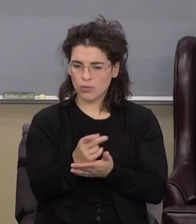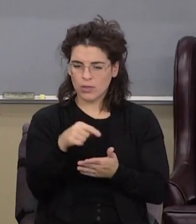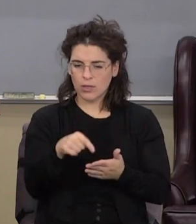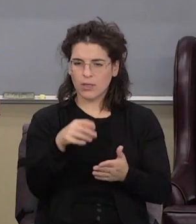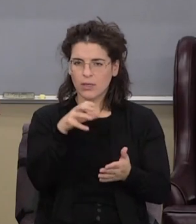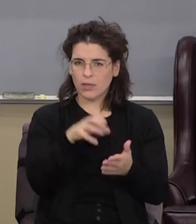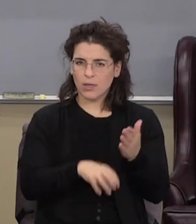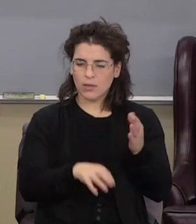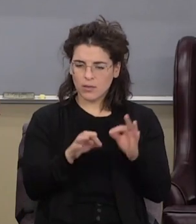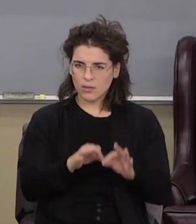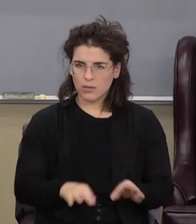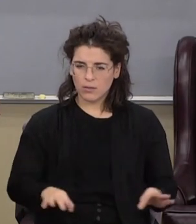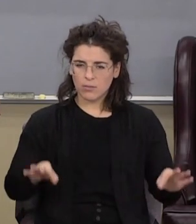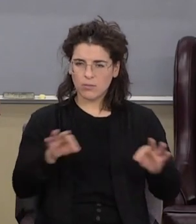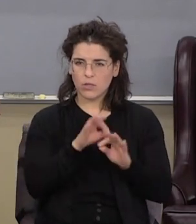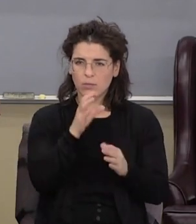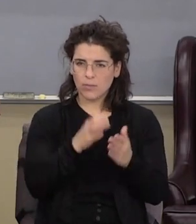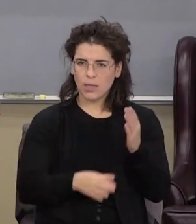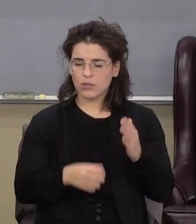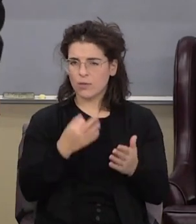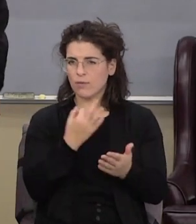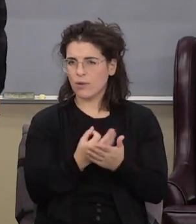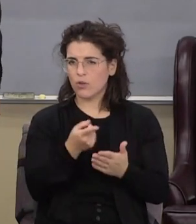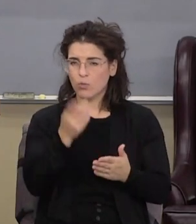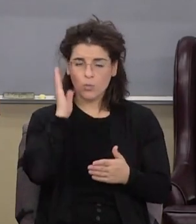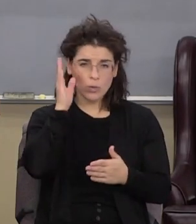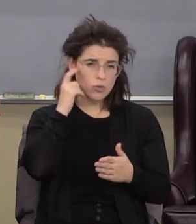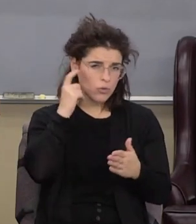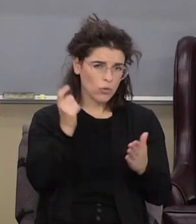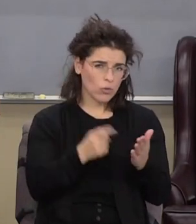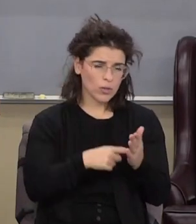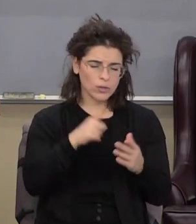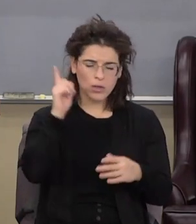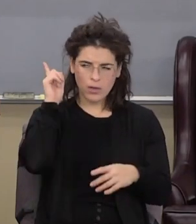passage. In fact, you'll notice on the chart here,